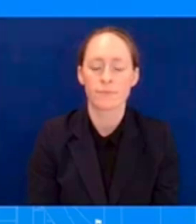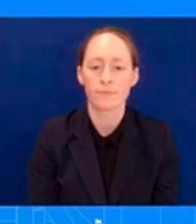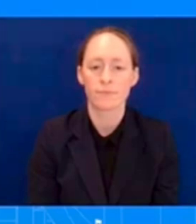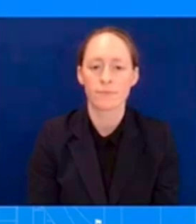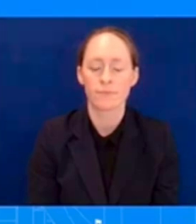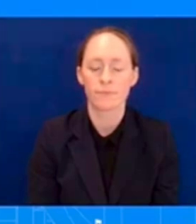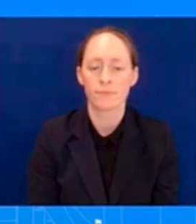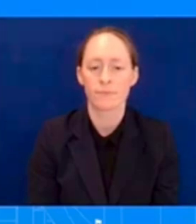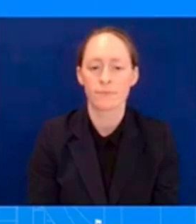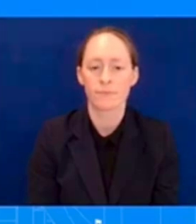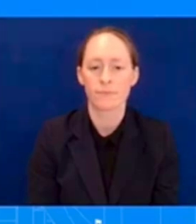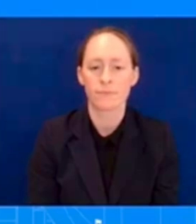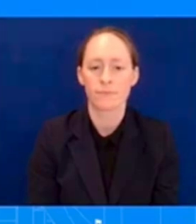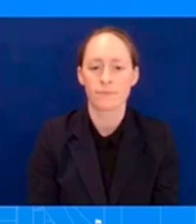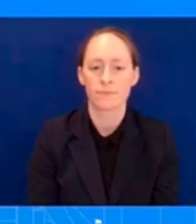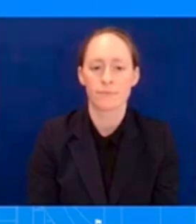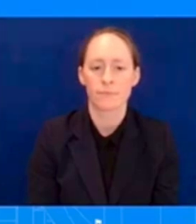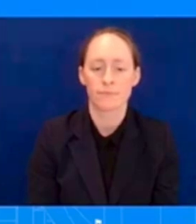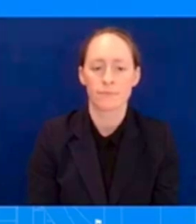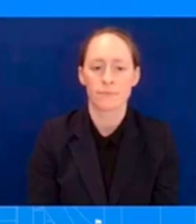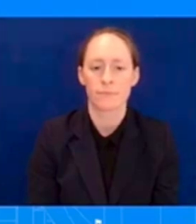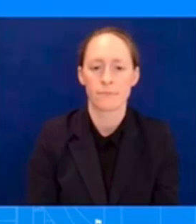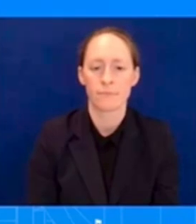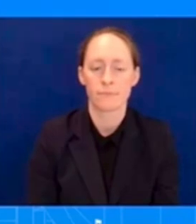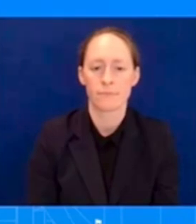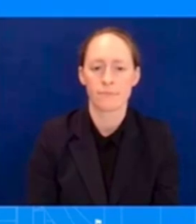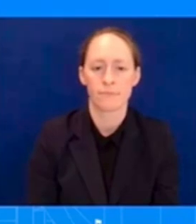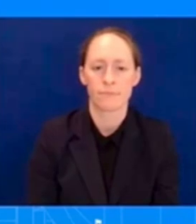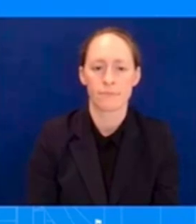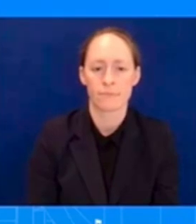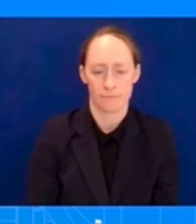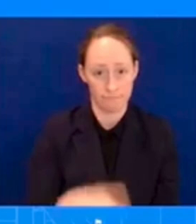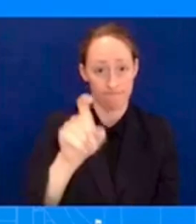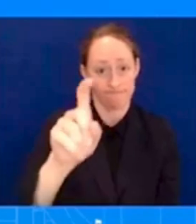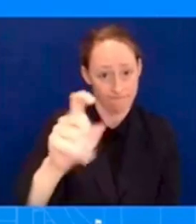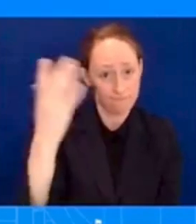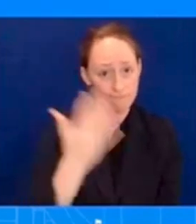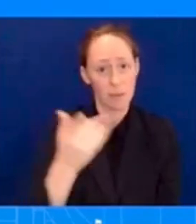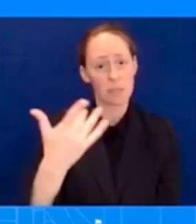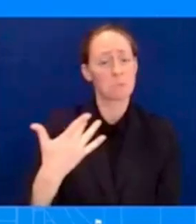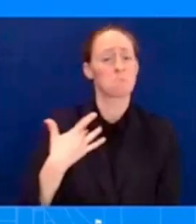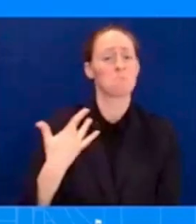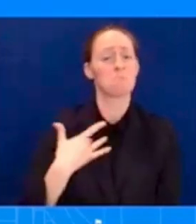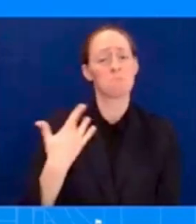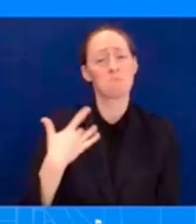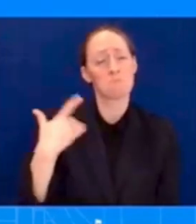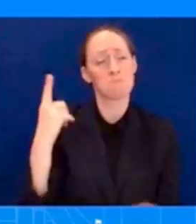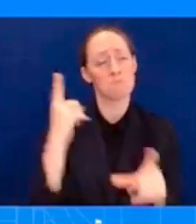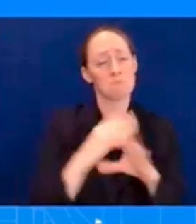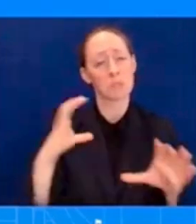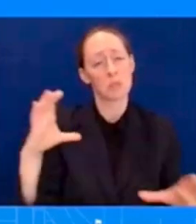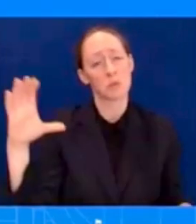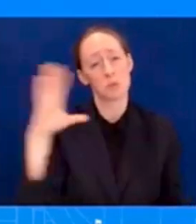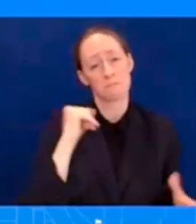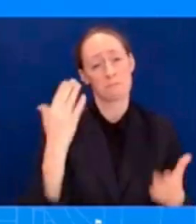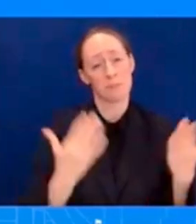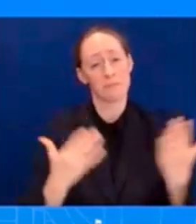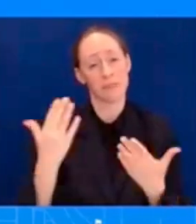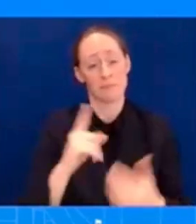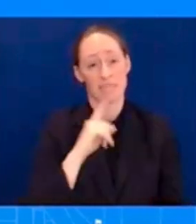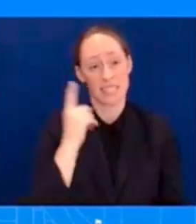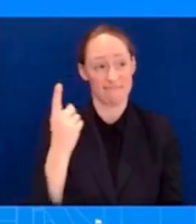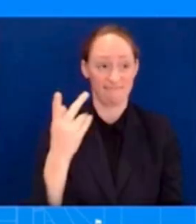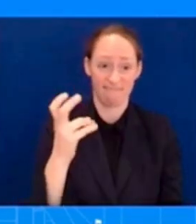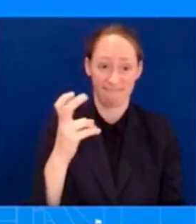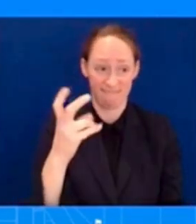recovery could cost north of $5 billion. Where are your estimates currently, and how much are you communicating to Congress and the White